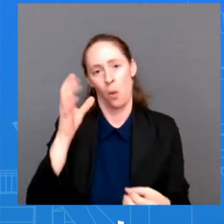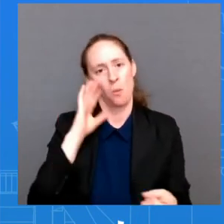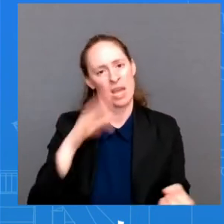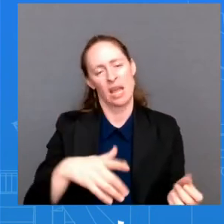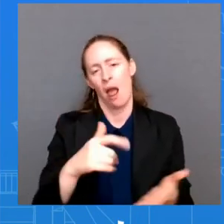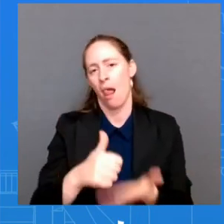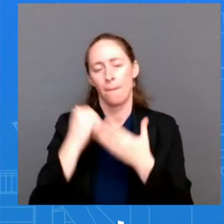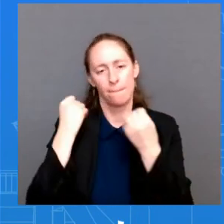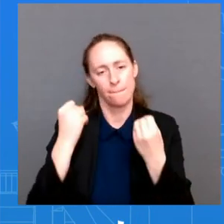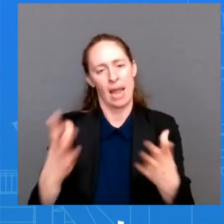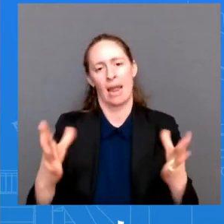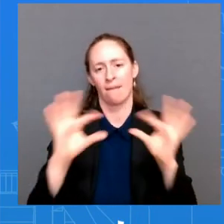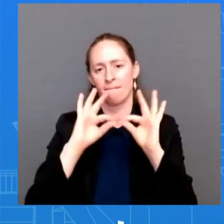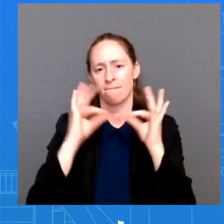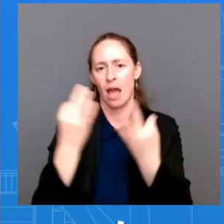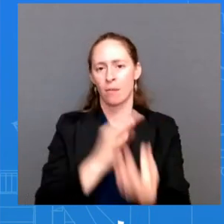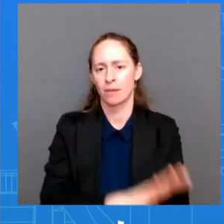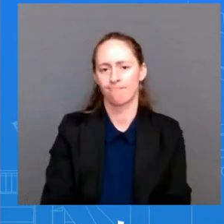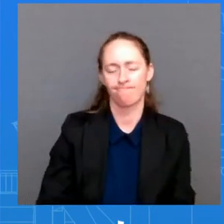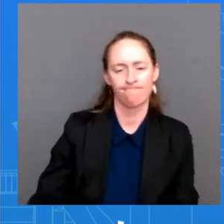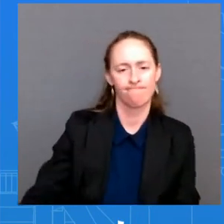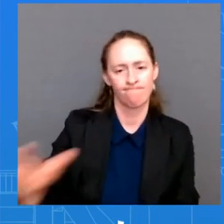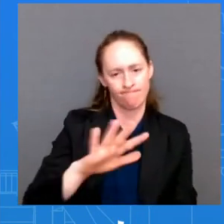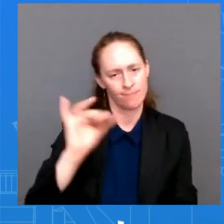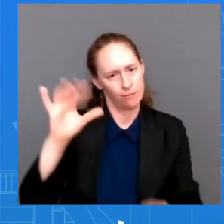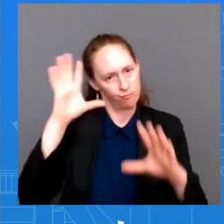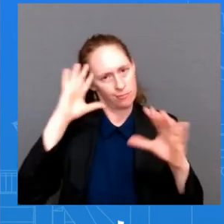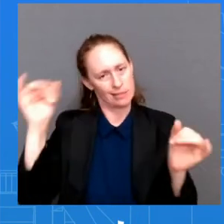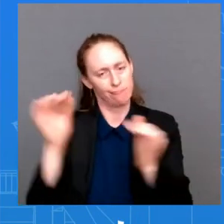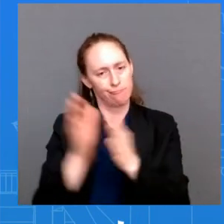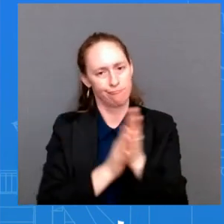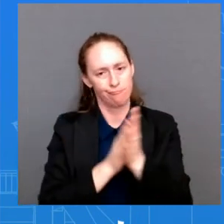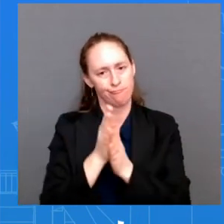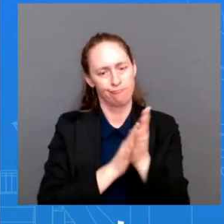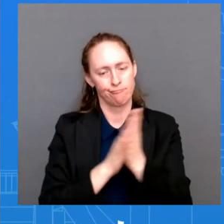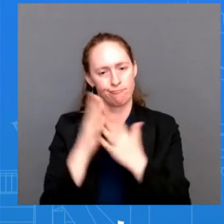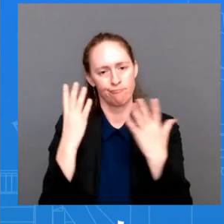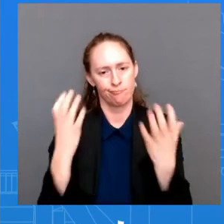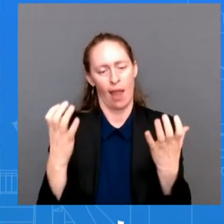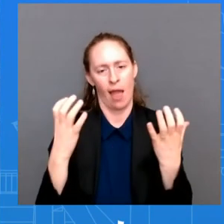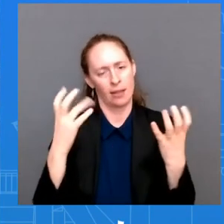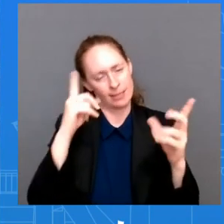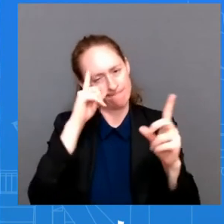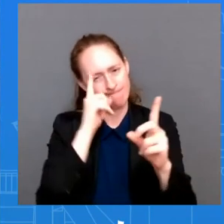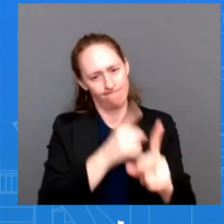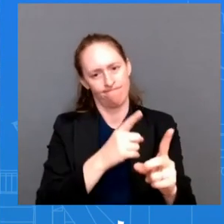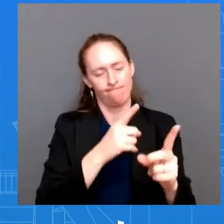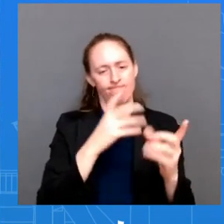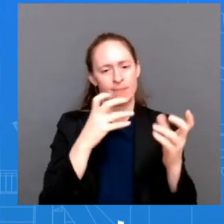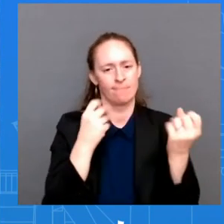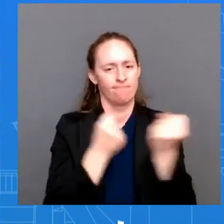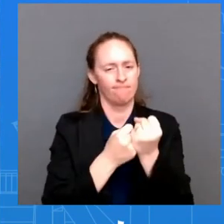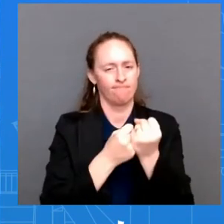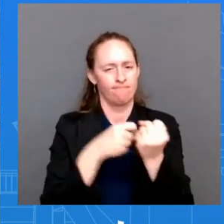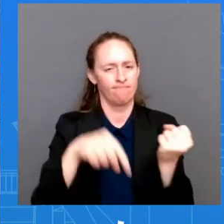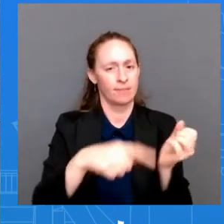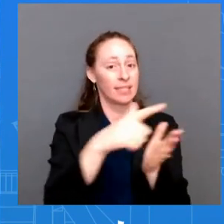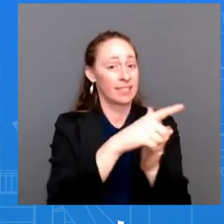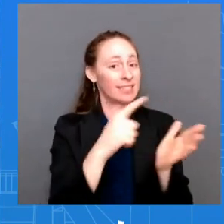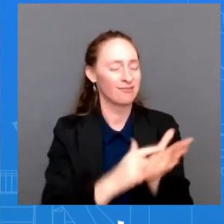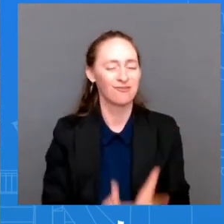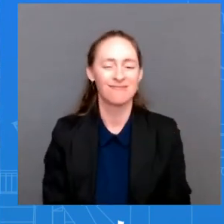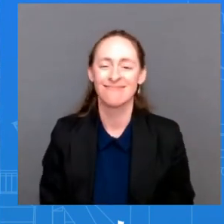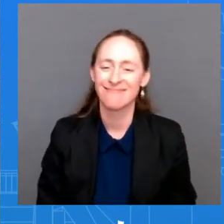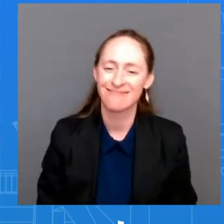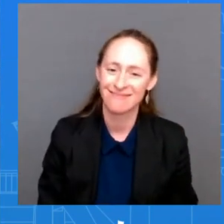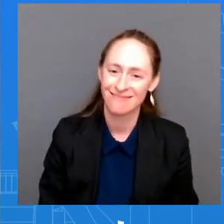president cares about and that's how the president wants to continue to support this legislation just one question about the president's uh covet case given the importance of getting him back